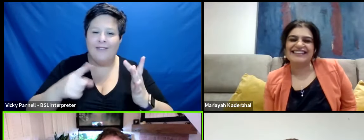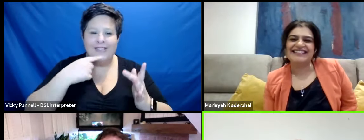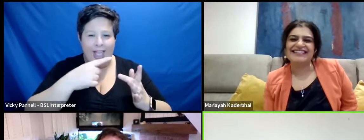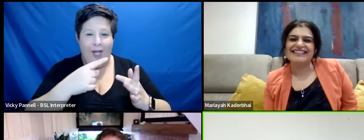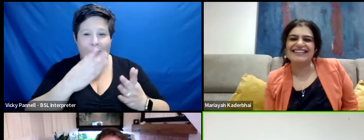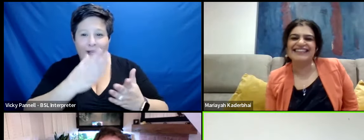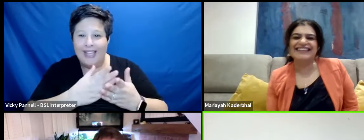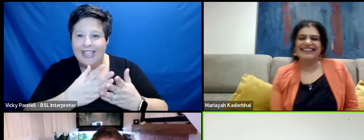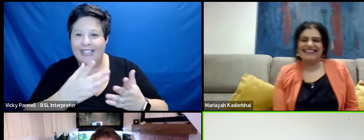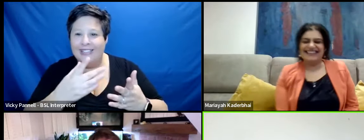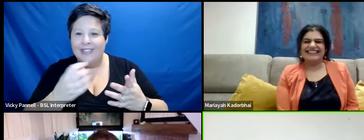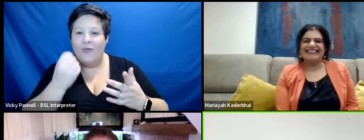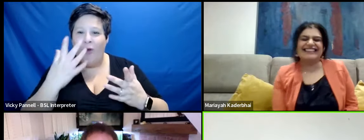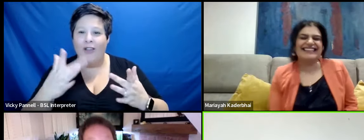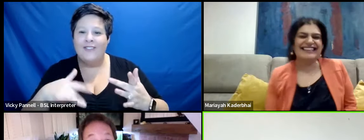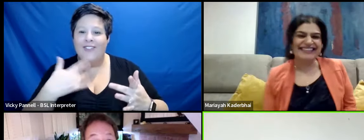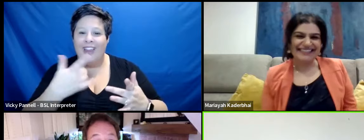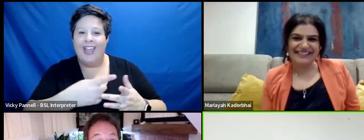it's a wonderful life